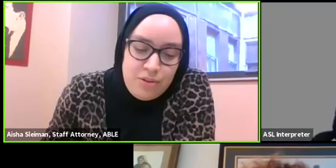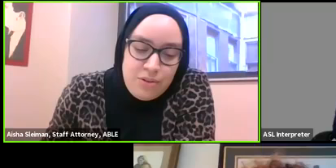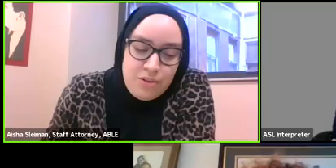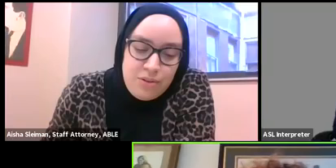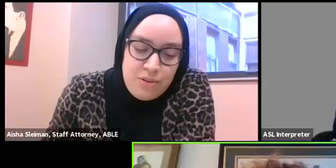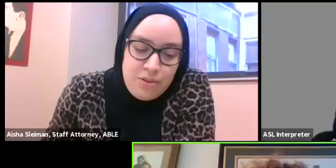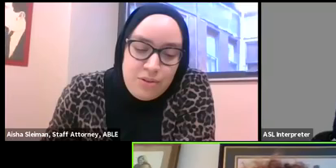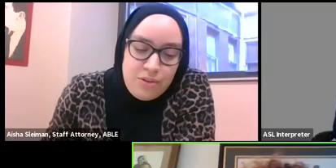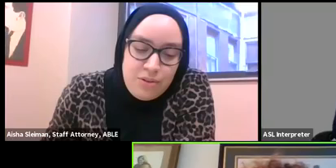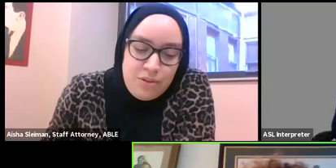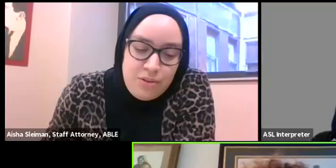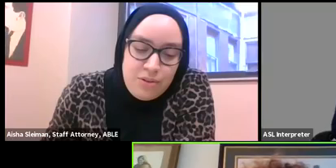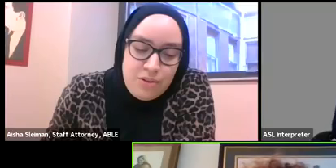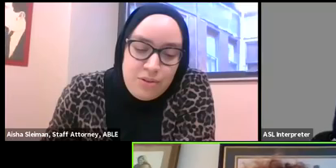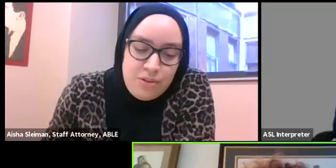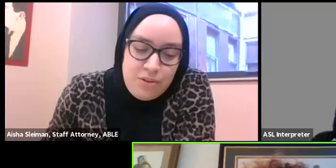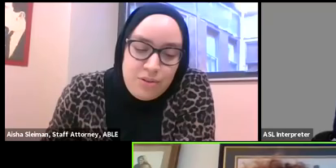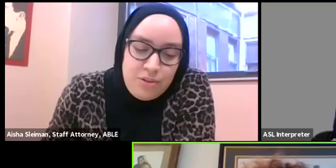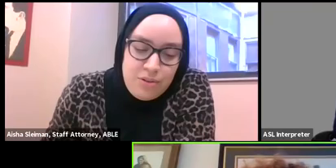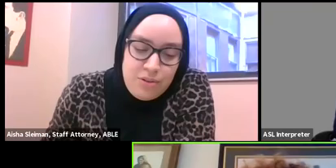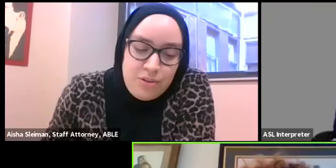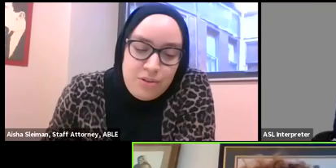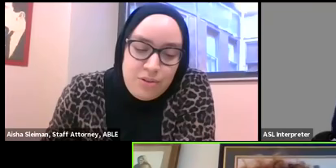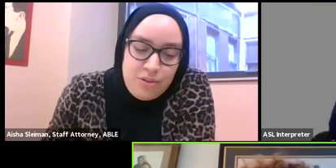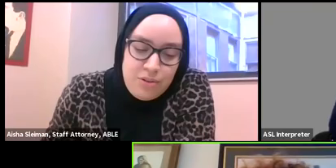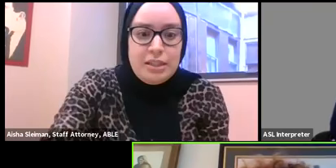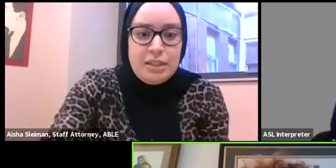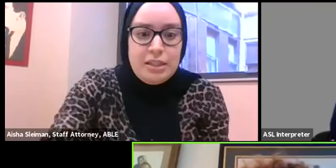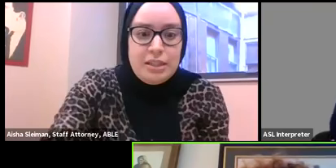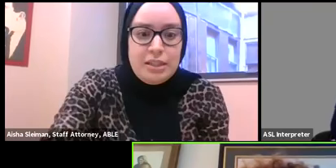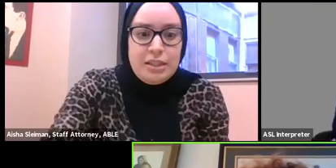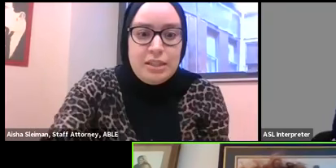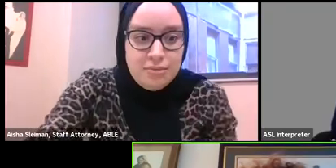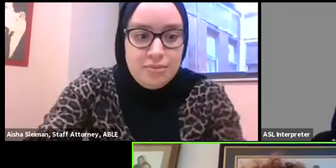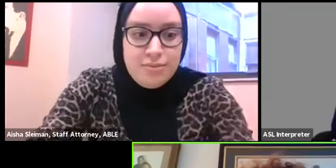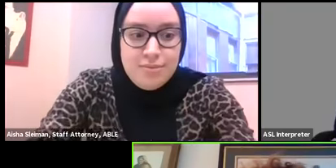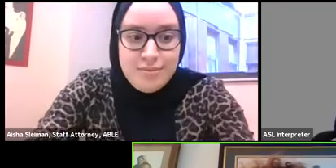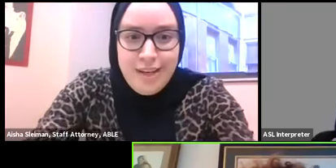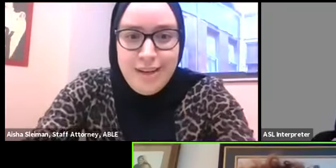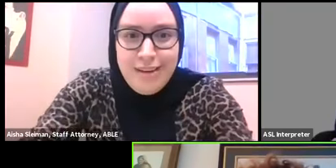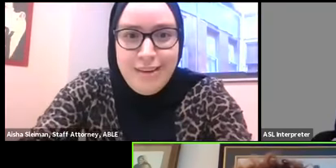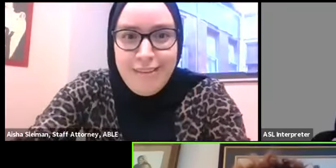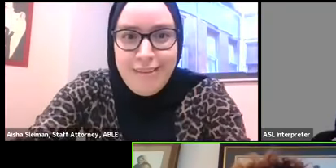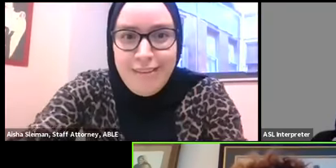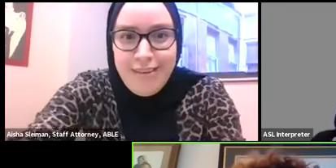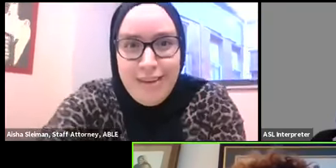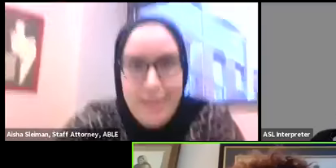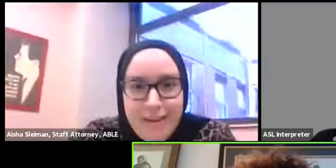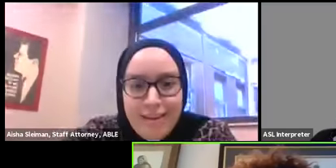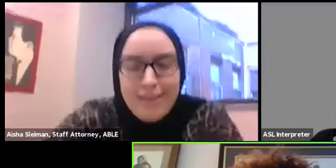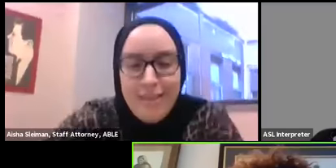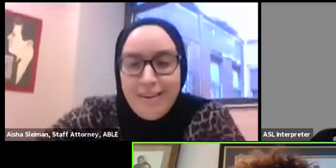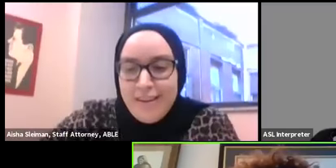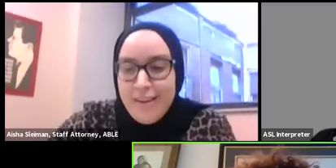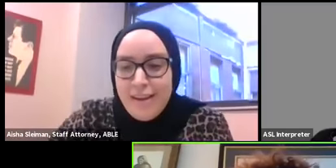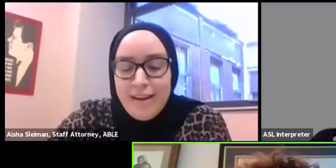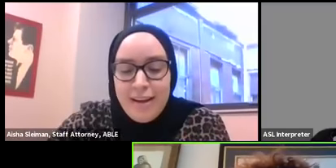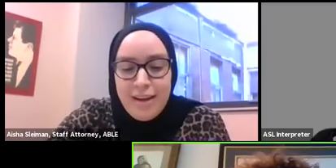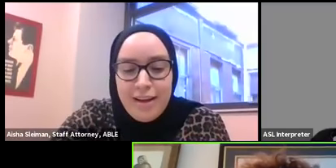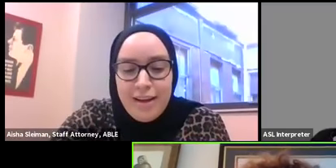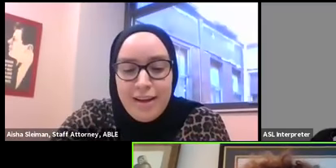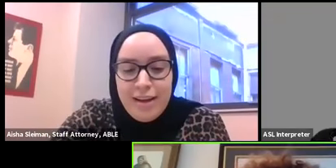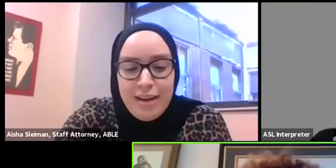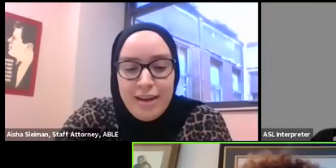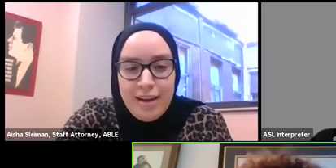okay they're sorry i'm having some tech issues yeah i but i think i heard you say that they're